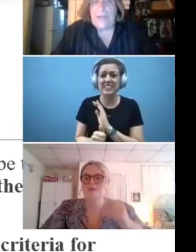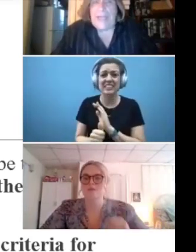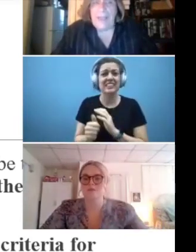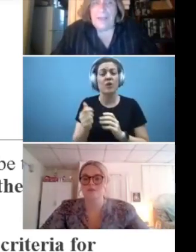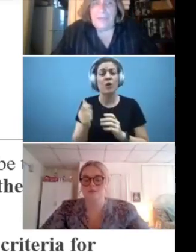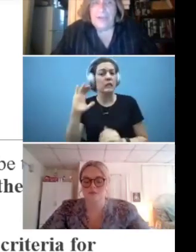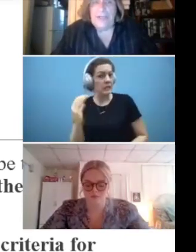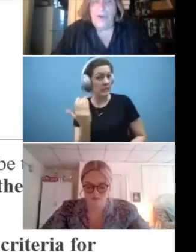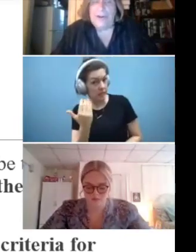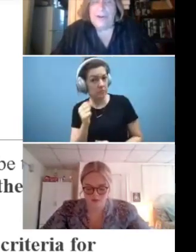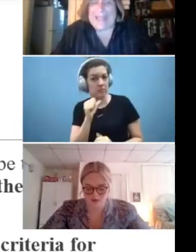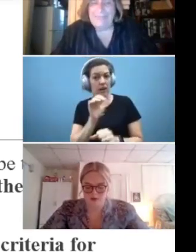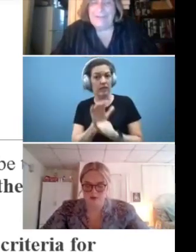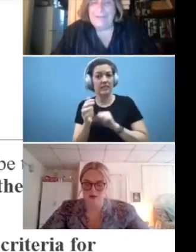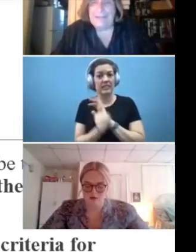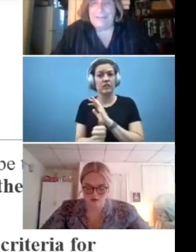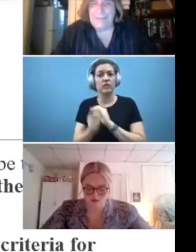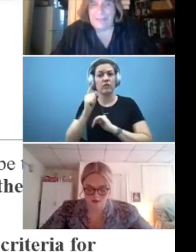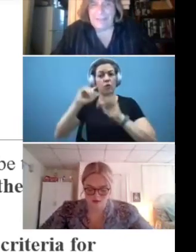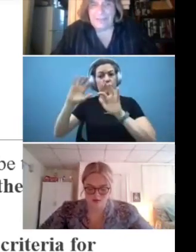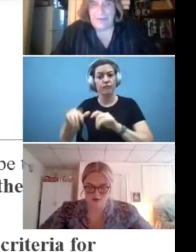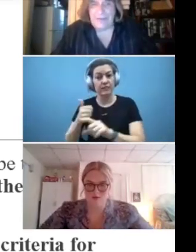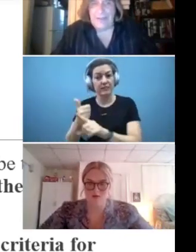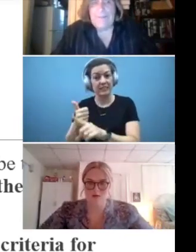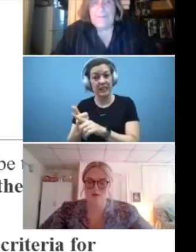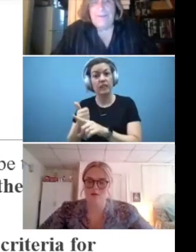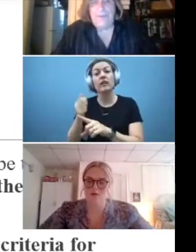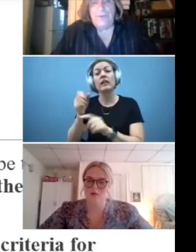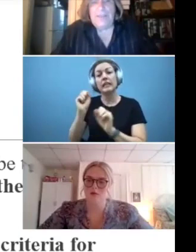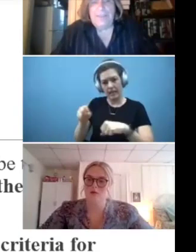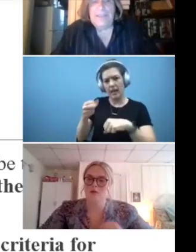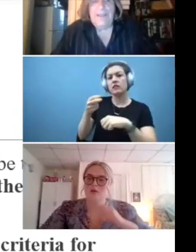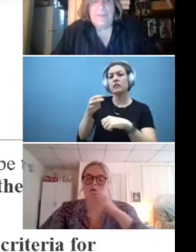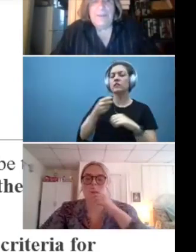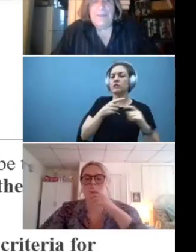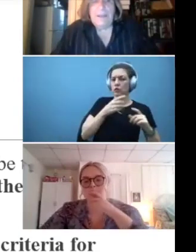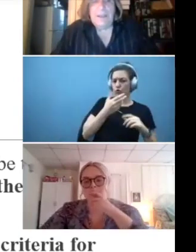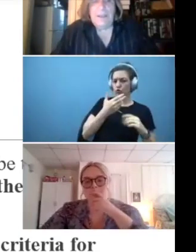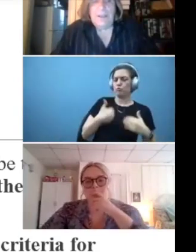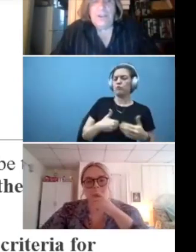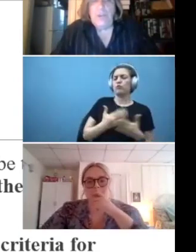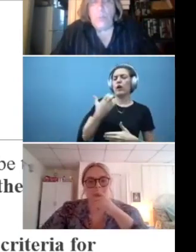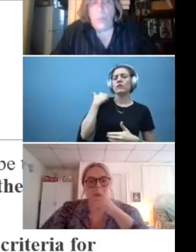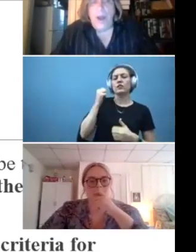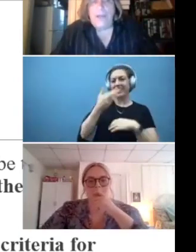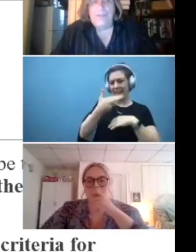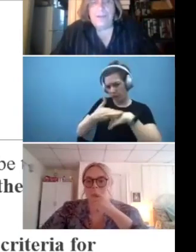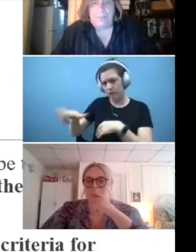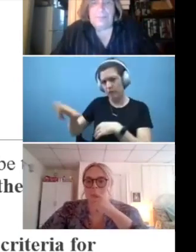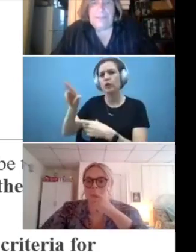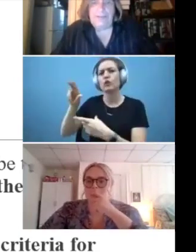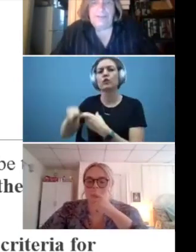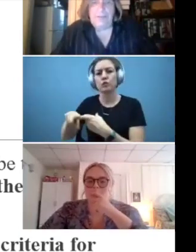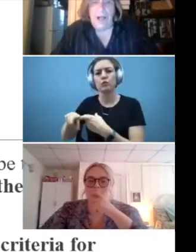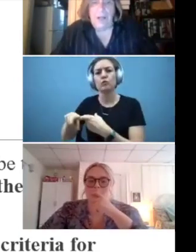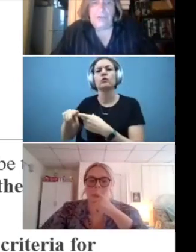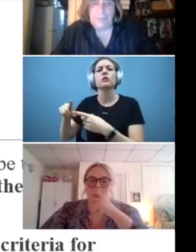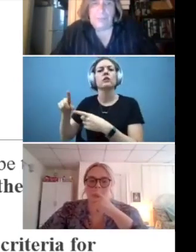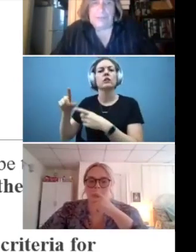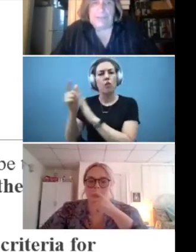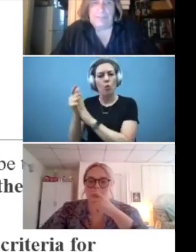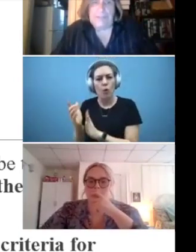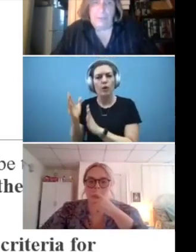to an attorney or an advocate if necessary. So I think you want a complaint to